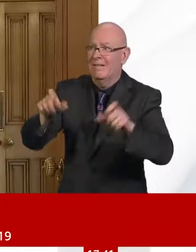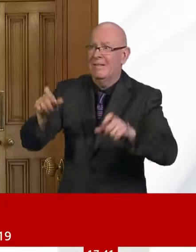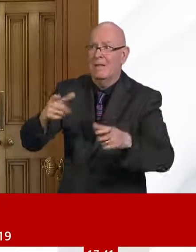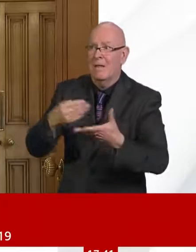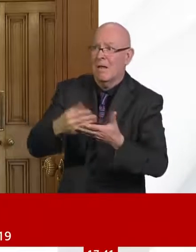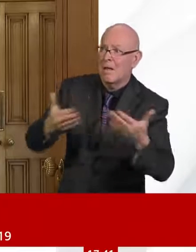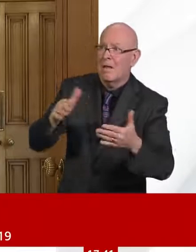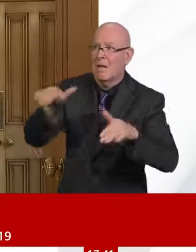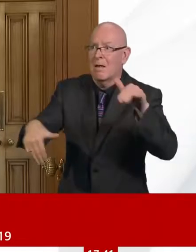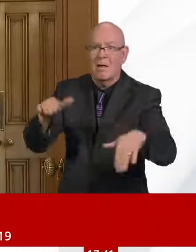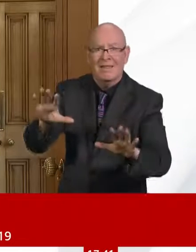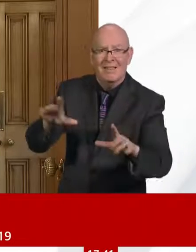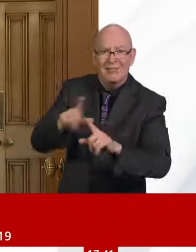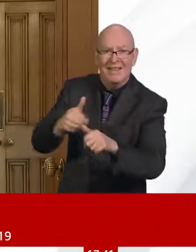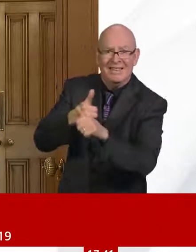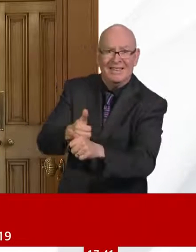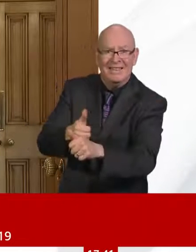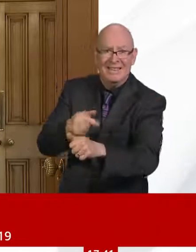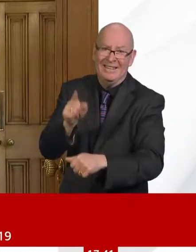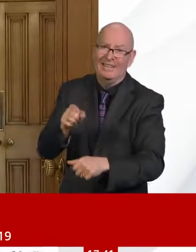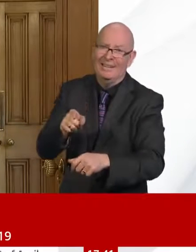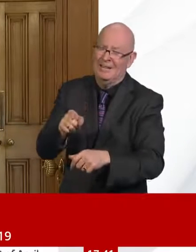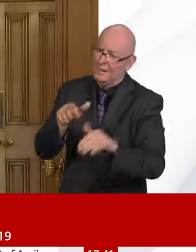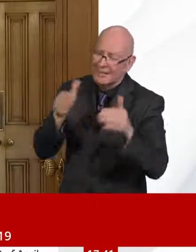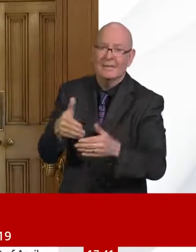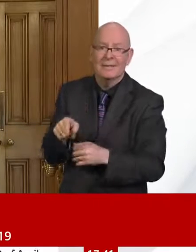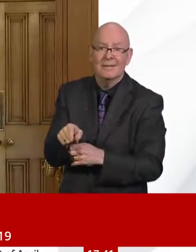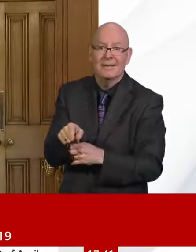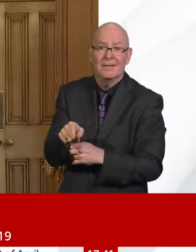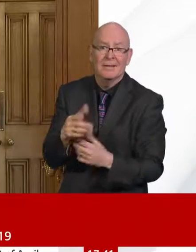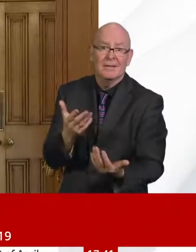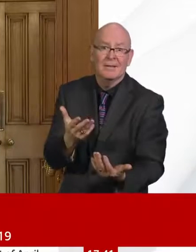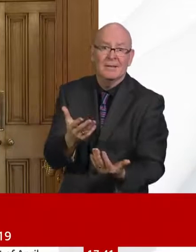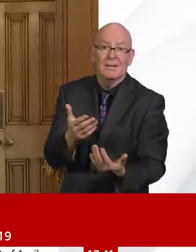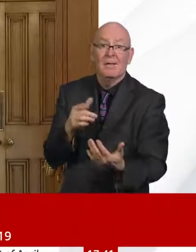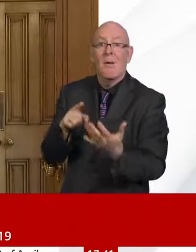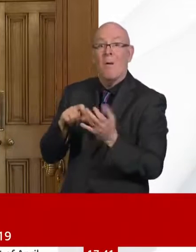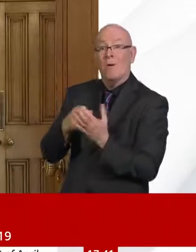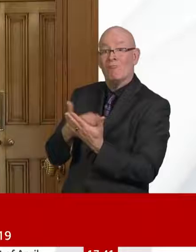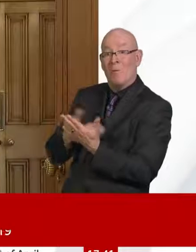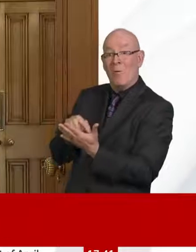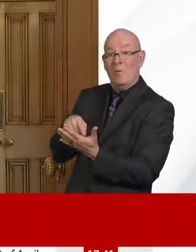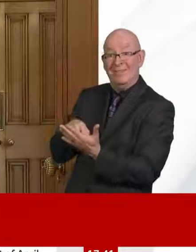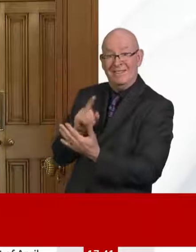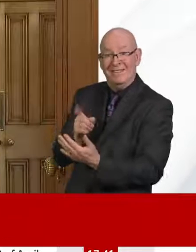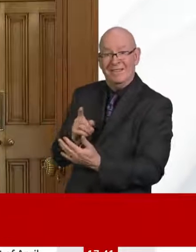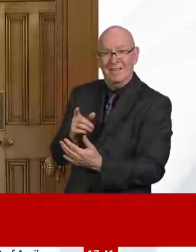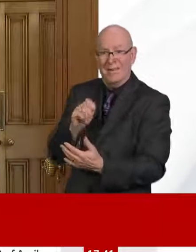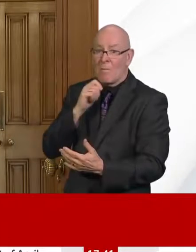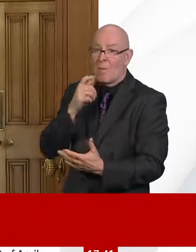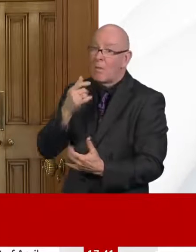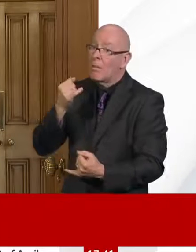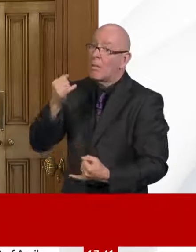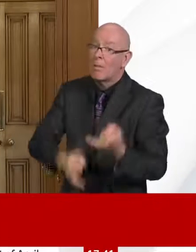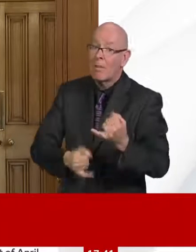you're right to point out, obviously, this has this has cost a lot. But, you know, as I said before, you know, the best way out of this for all of us is to